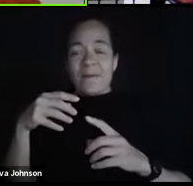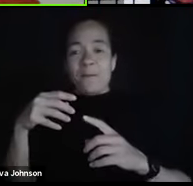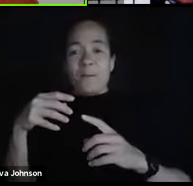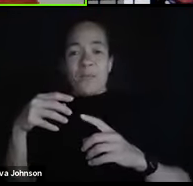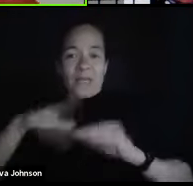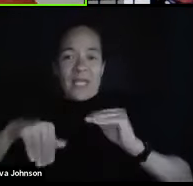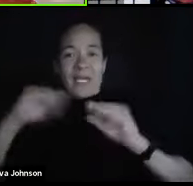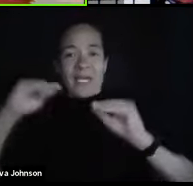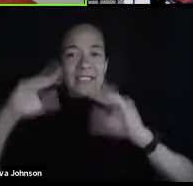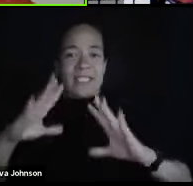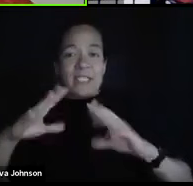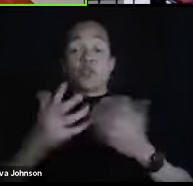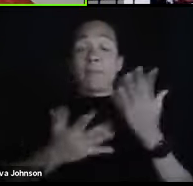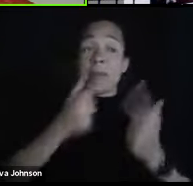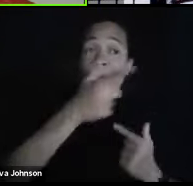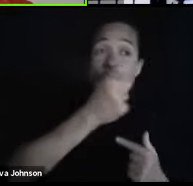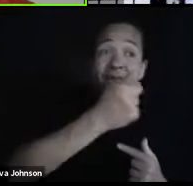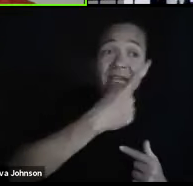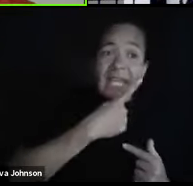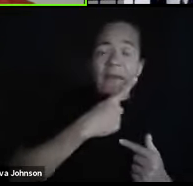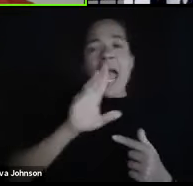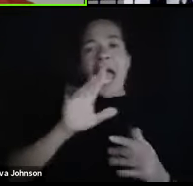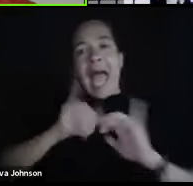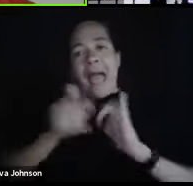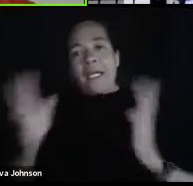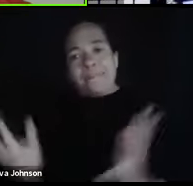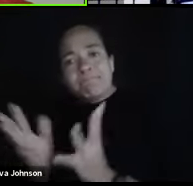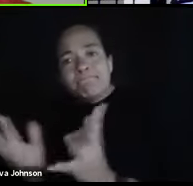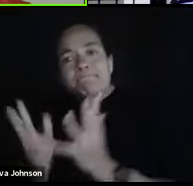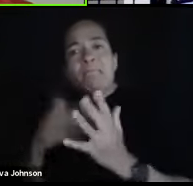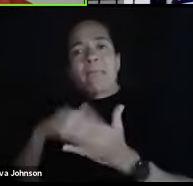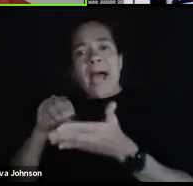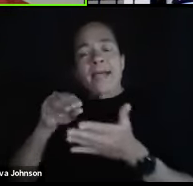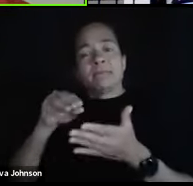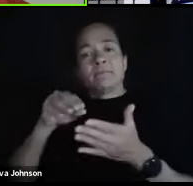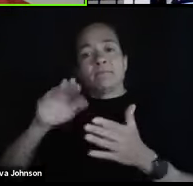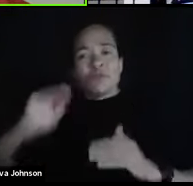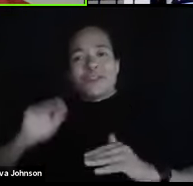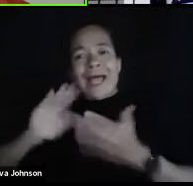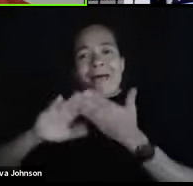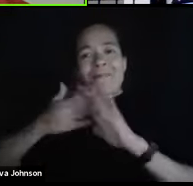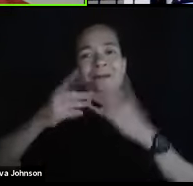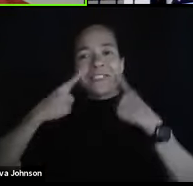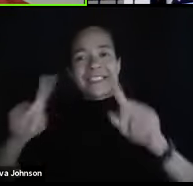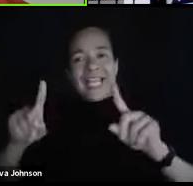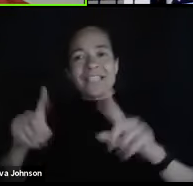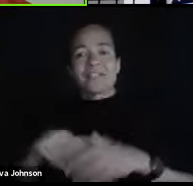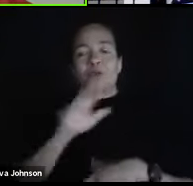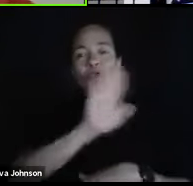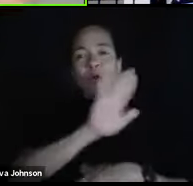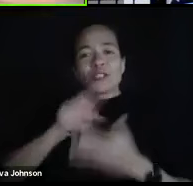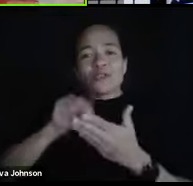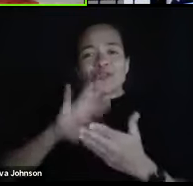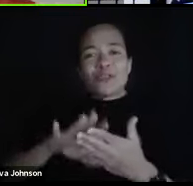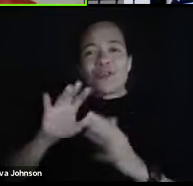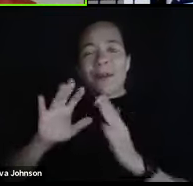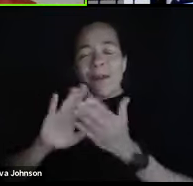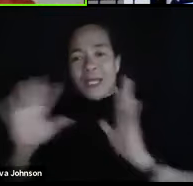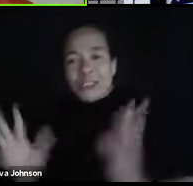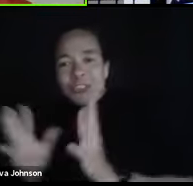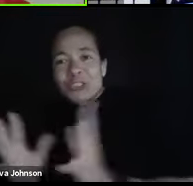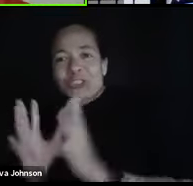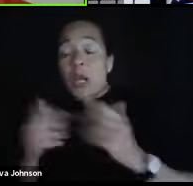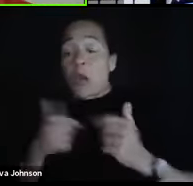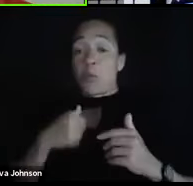how to get your student to be successful inside the classroom, that would definitely be helpful as well. We'd be happy to, we're happy to chat with you